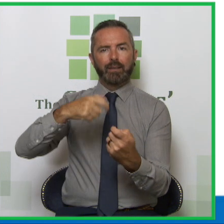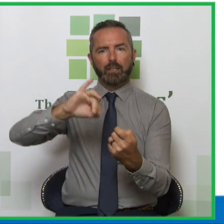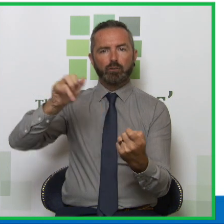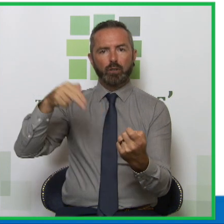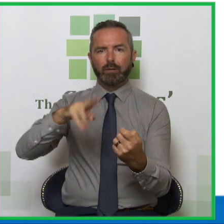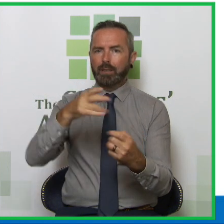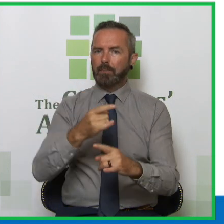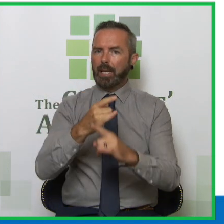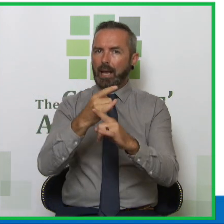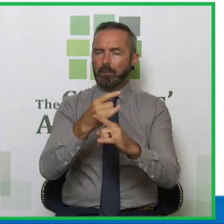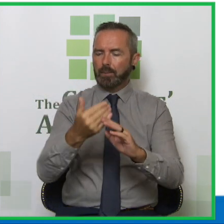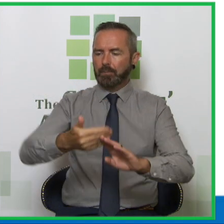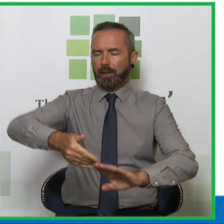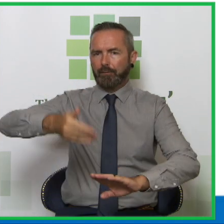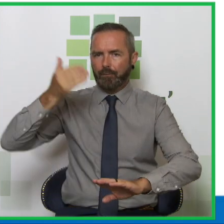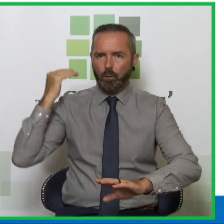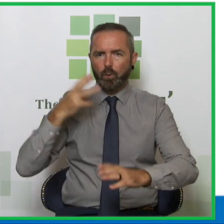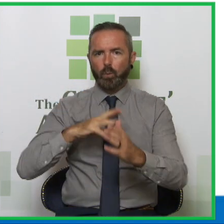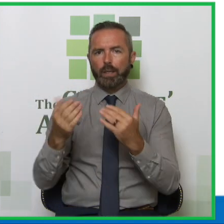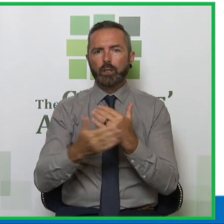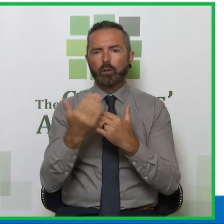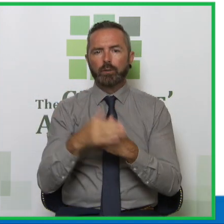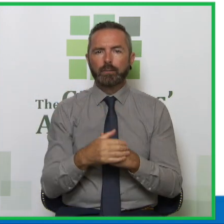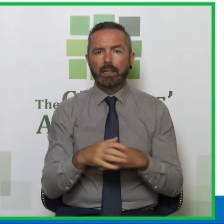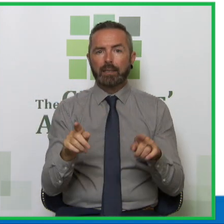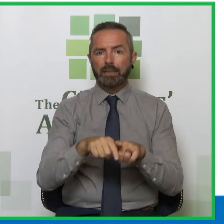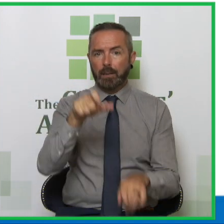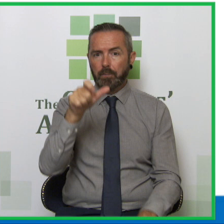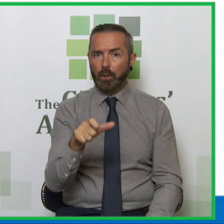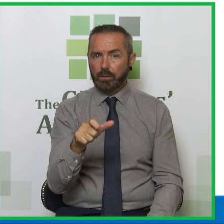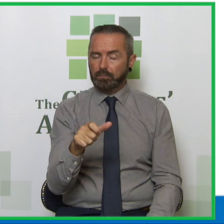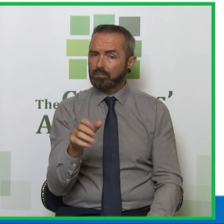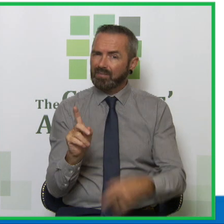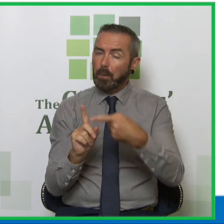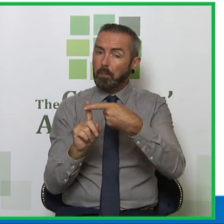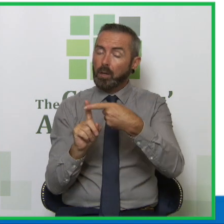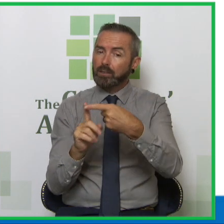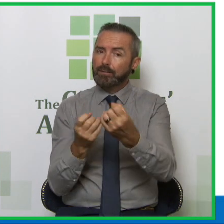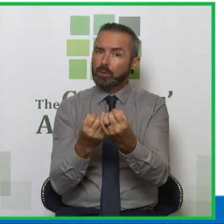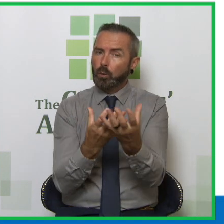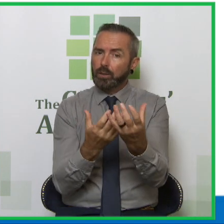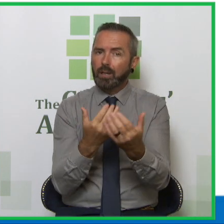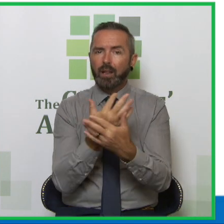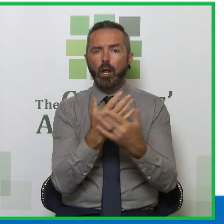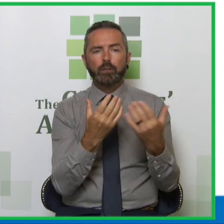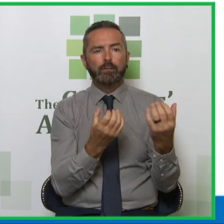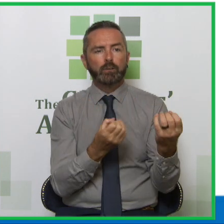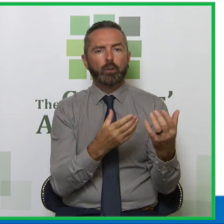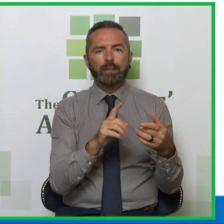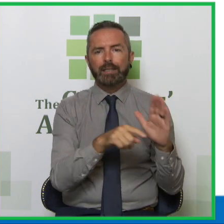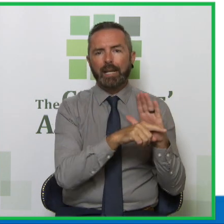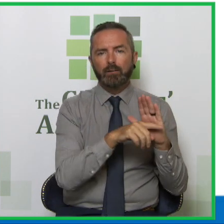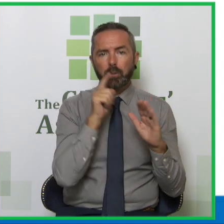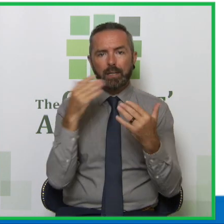have been helped at a young age. That same John I will be positive because this is a lot of the stories are very negative. When I met